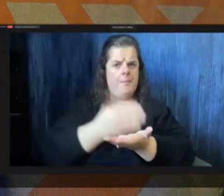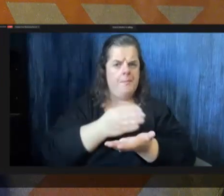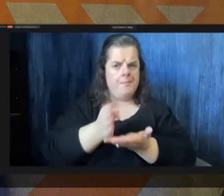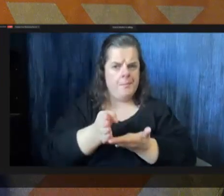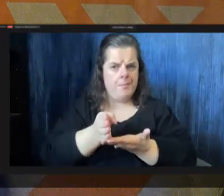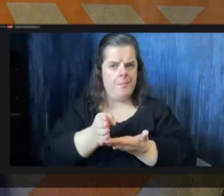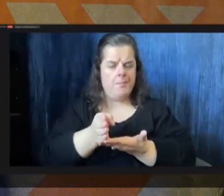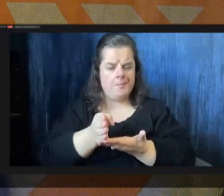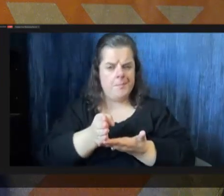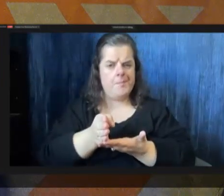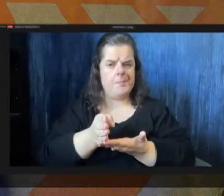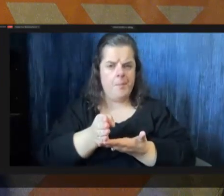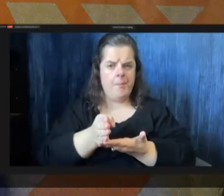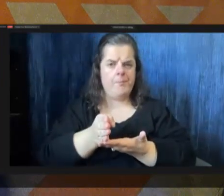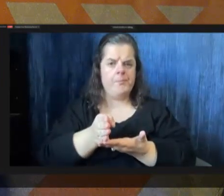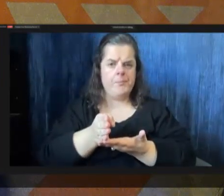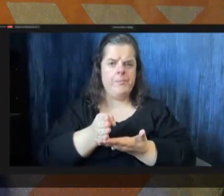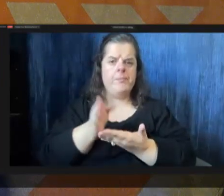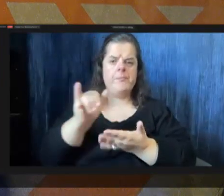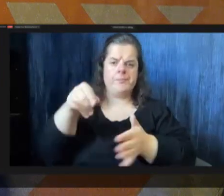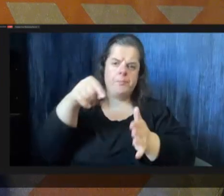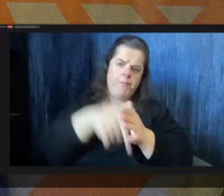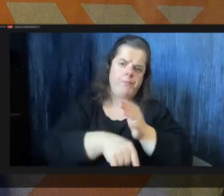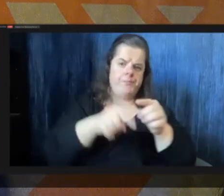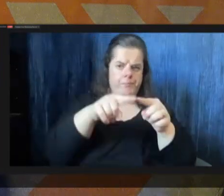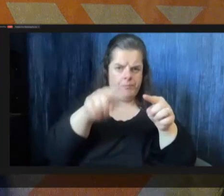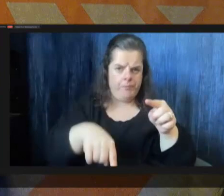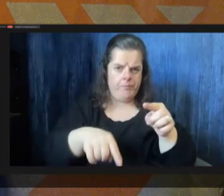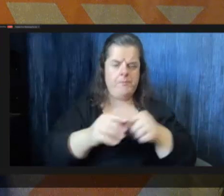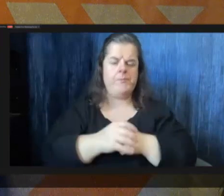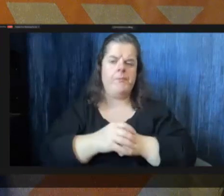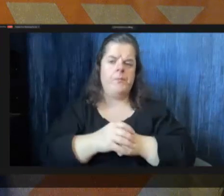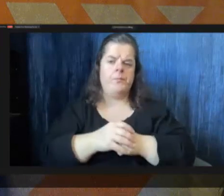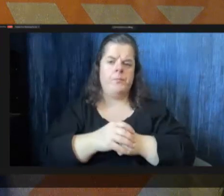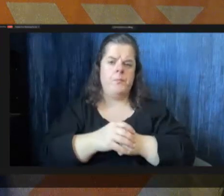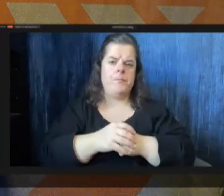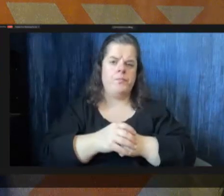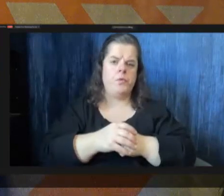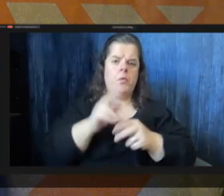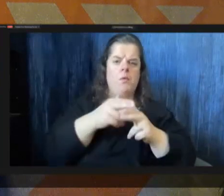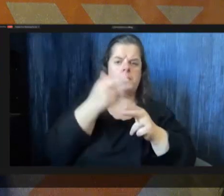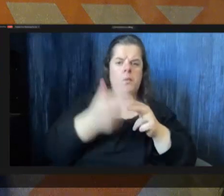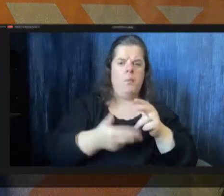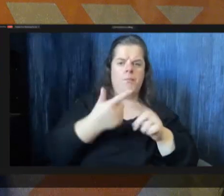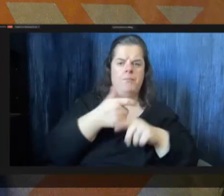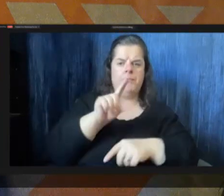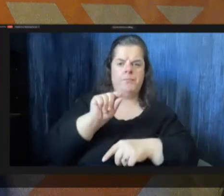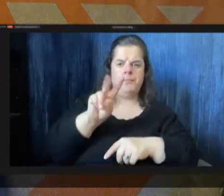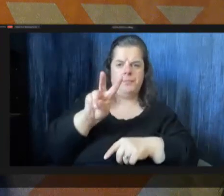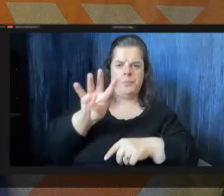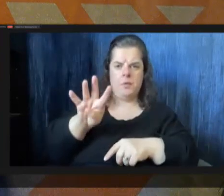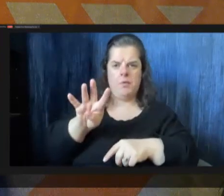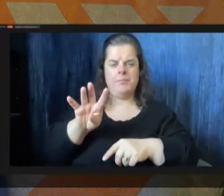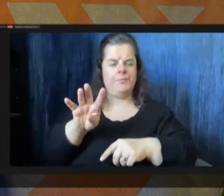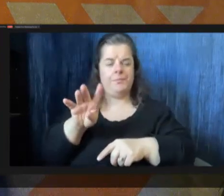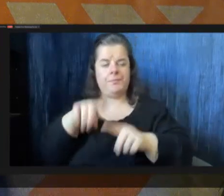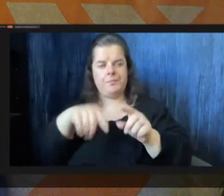it does go down yeah from 2024 i can't remember the exact figures